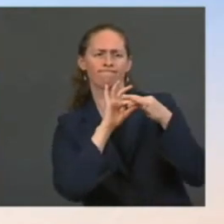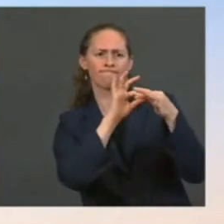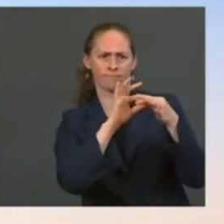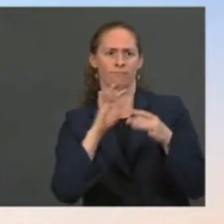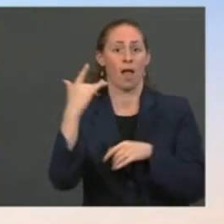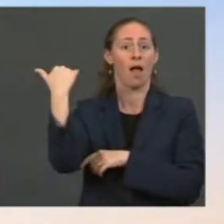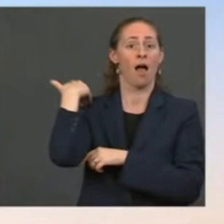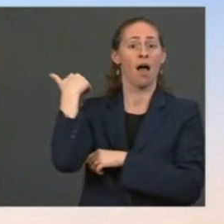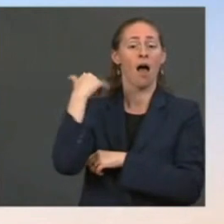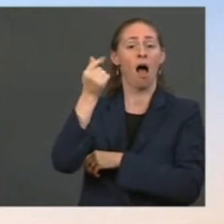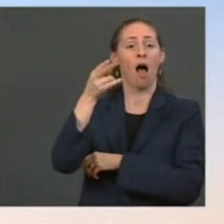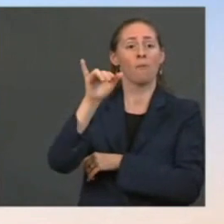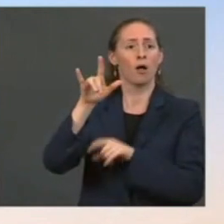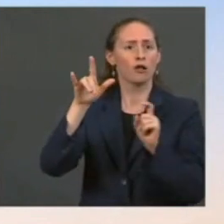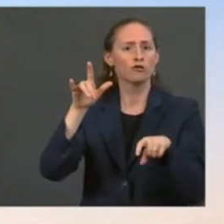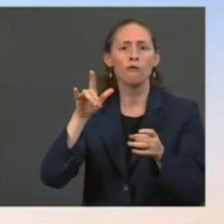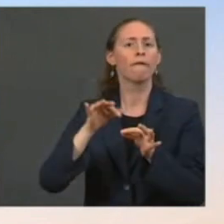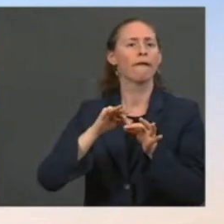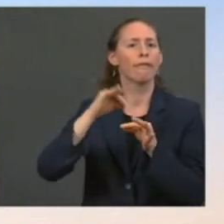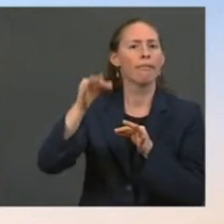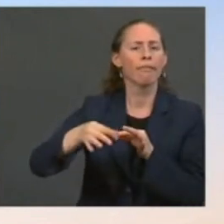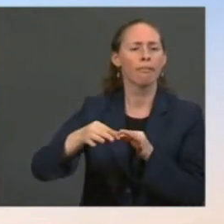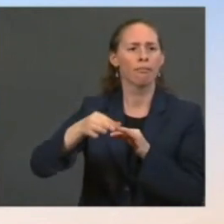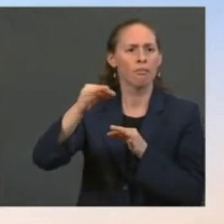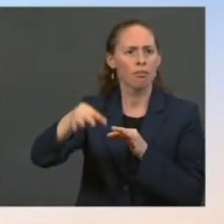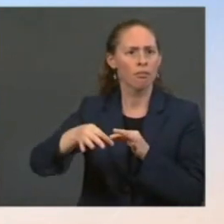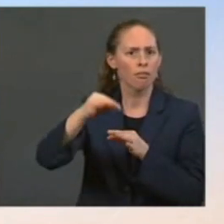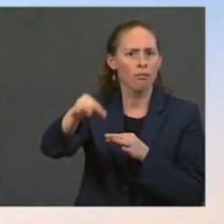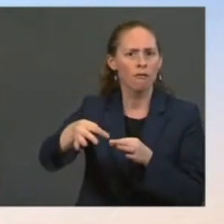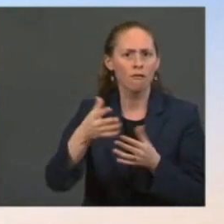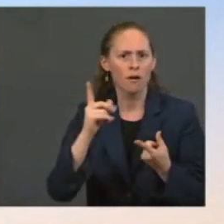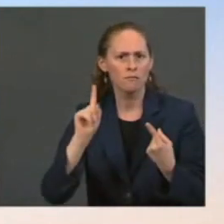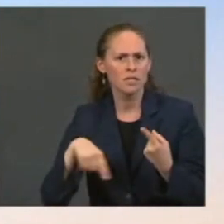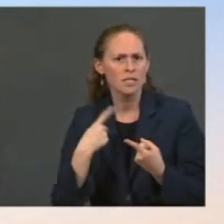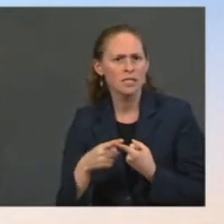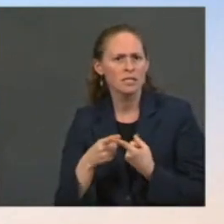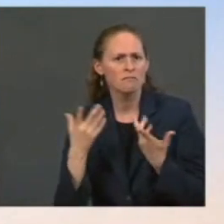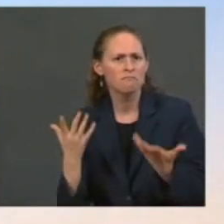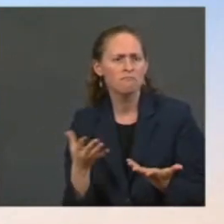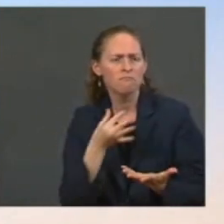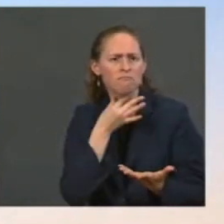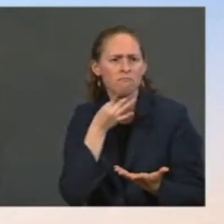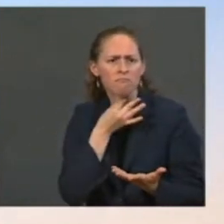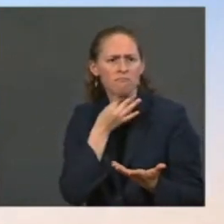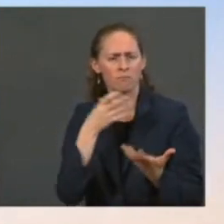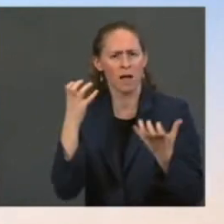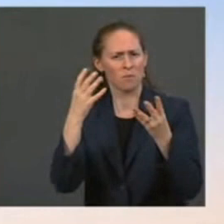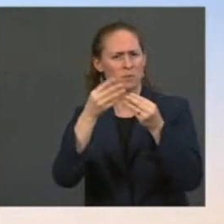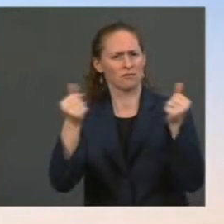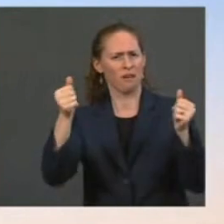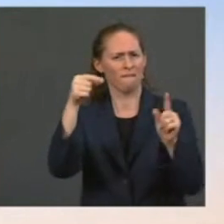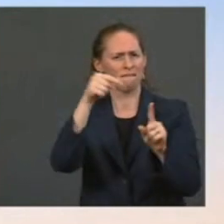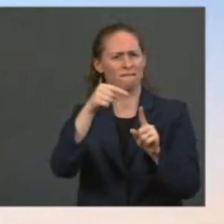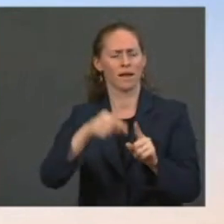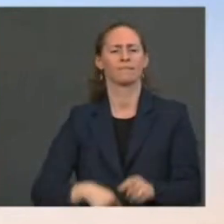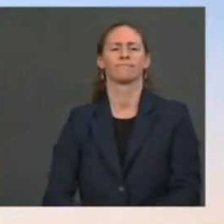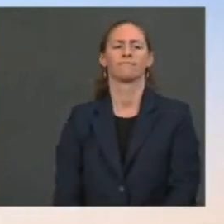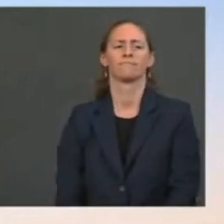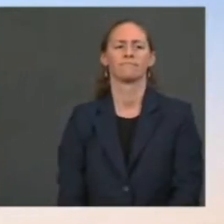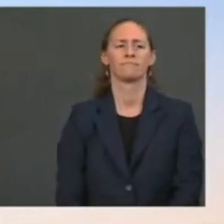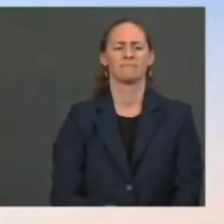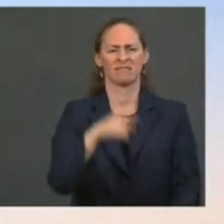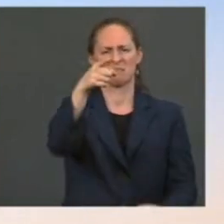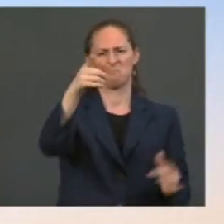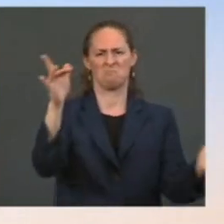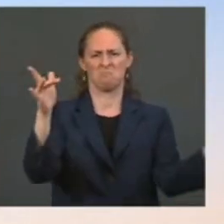point, you are going to get back to us on that. Do you have an update on that? Has he dissolved that interest now? I'd point you to his representatives on that. He doesn't work in the